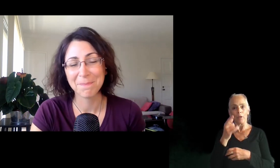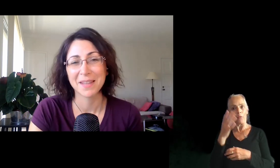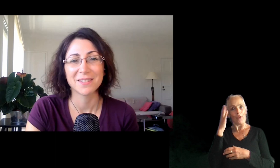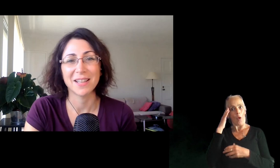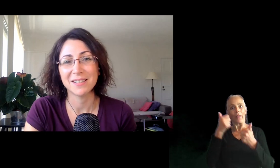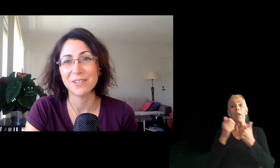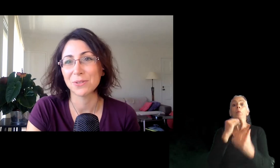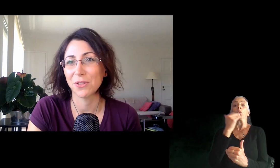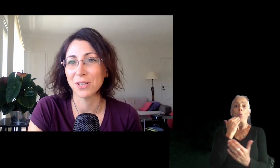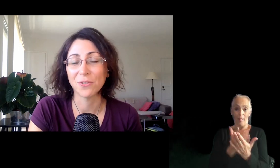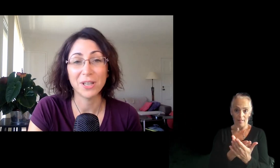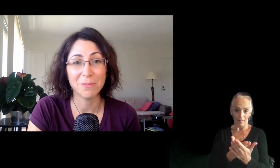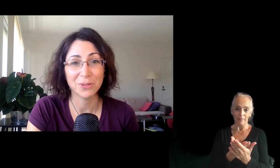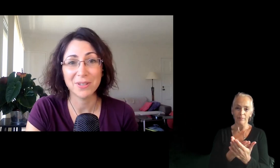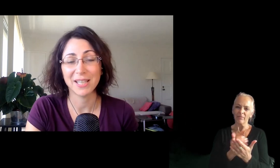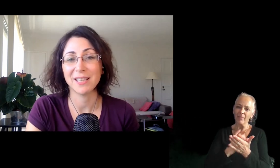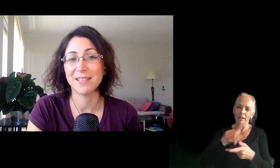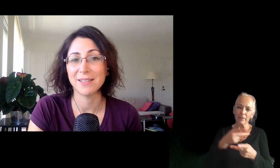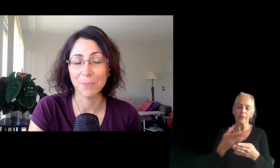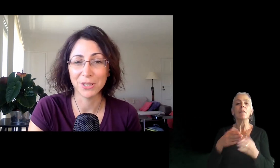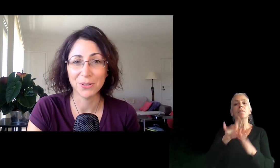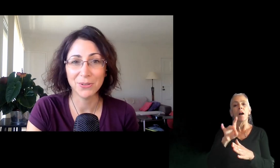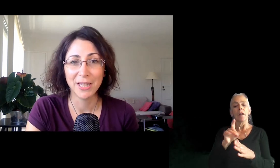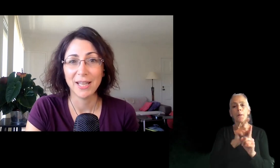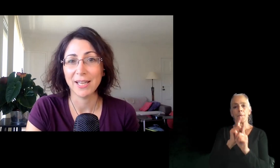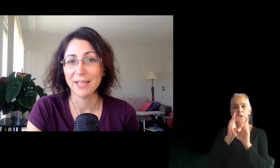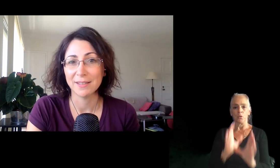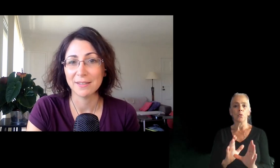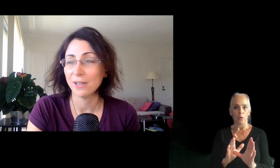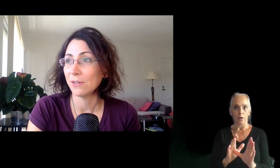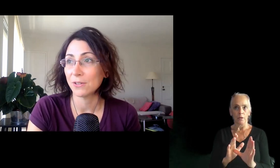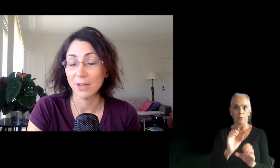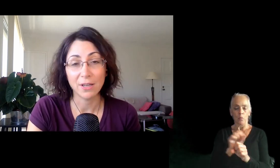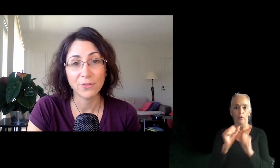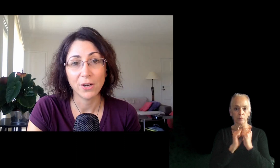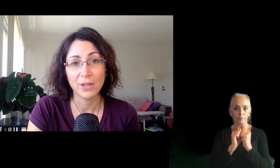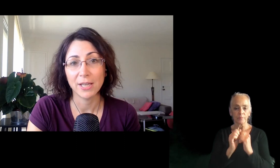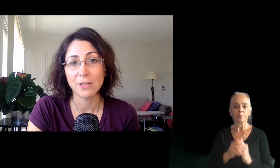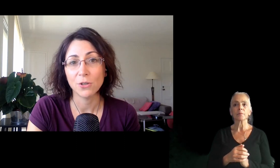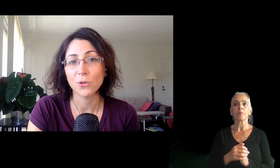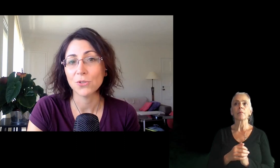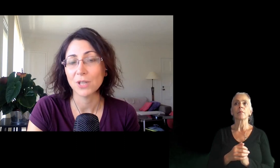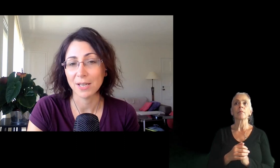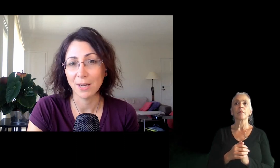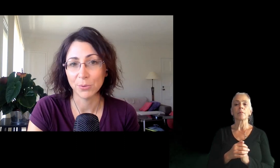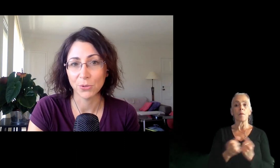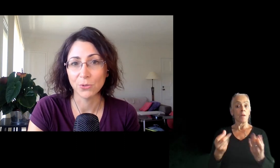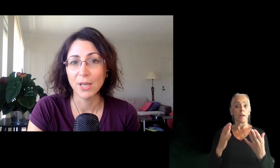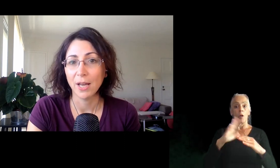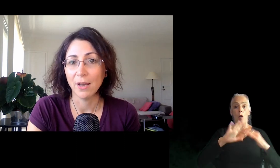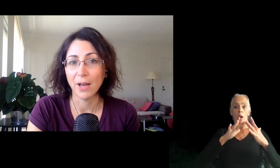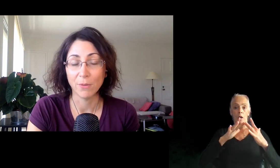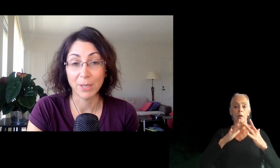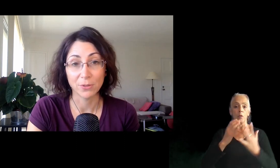too well. So that, that's the sort of thing. find a mentor that can accompany you. And, uh, there's a lot of online courses that can help